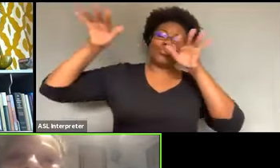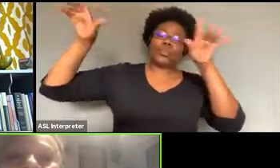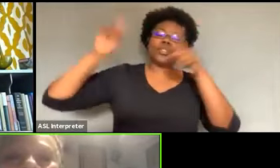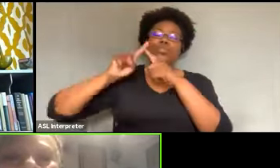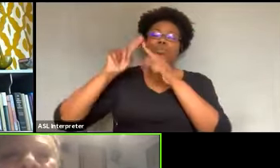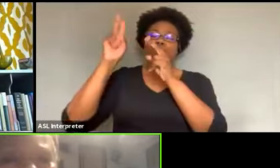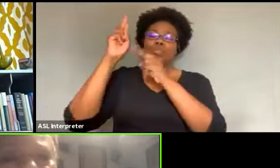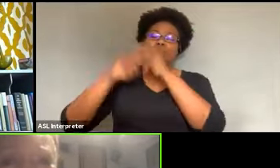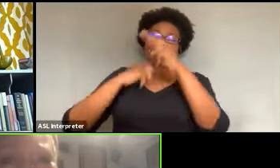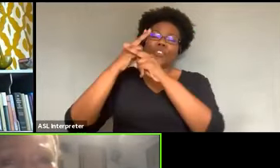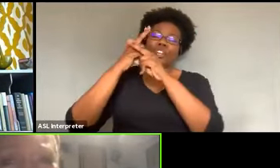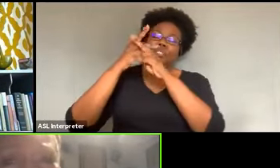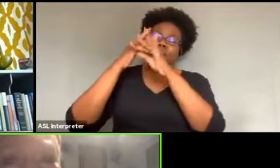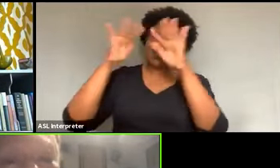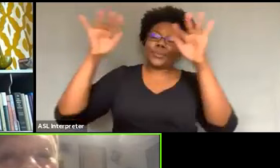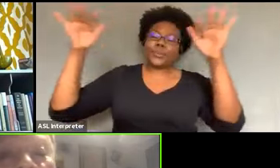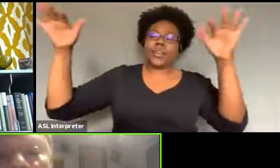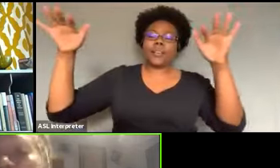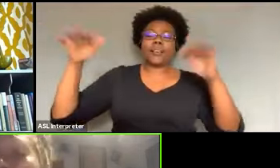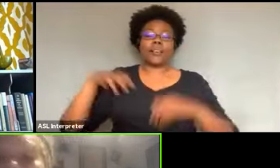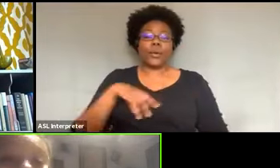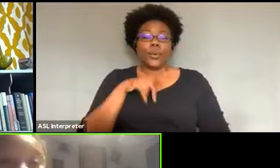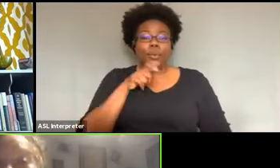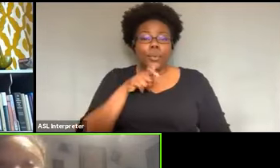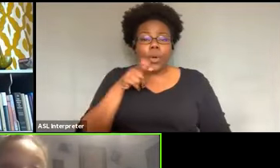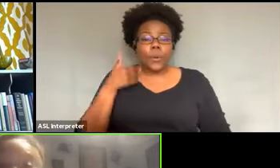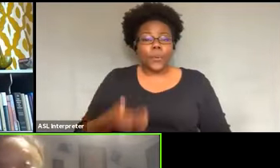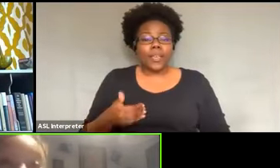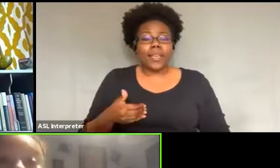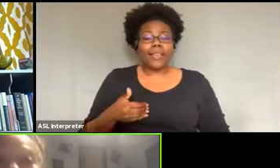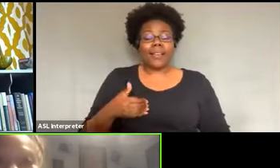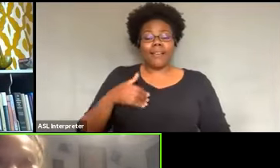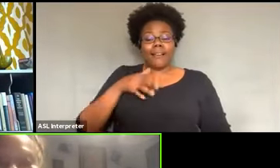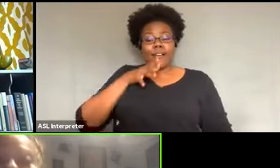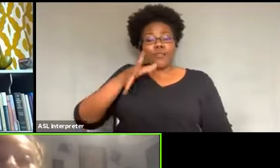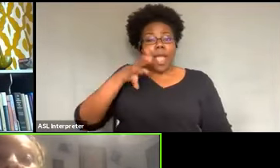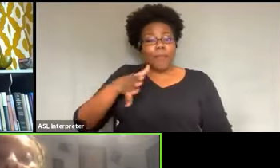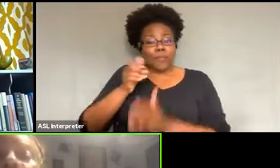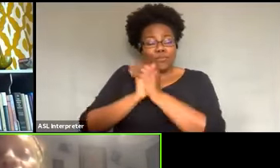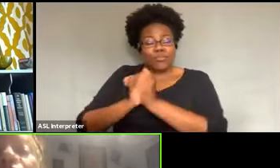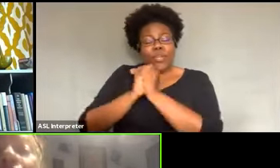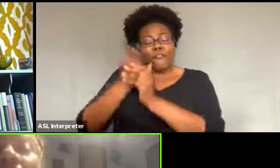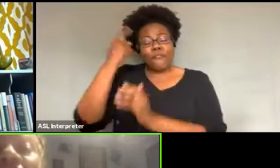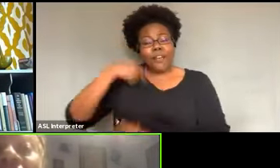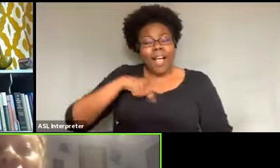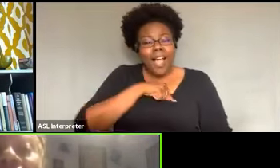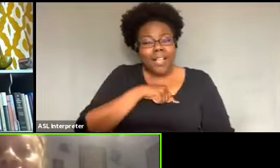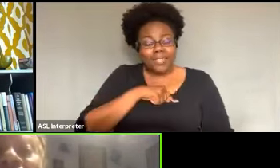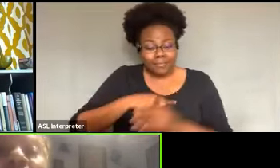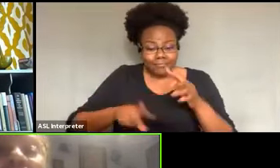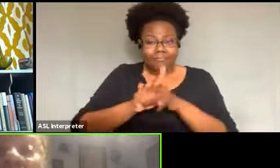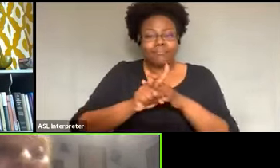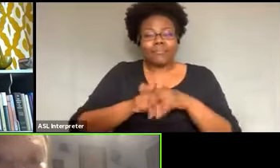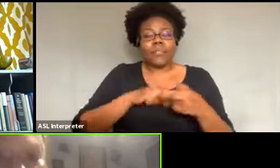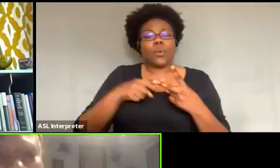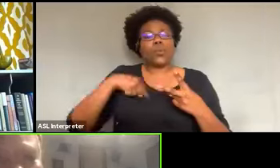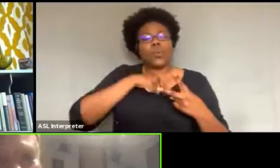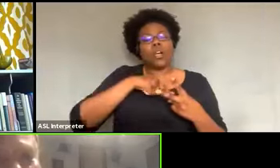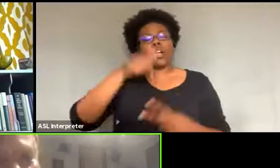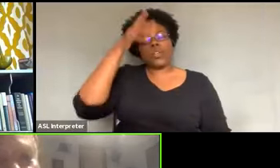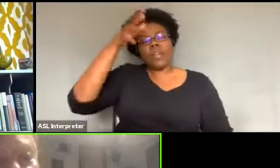We are our grandmothers prayers. We are our grandfathers dreaming. We are the breath of the